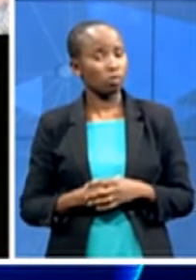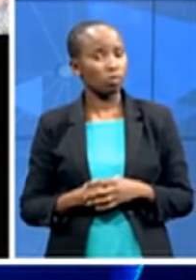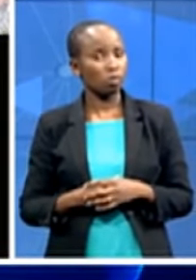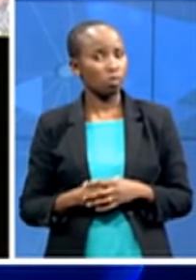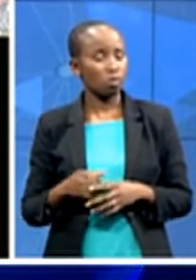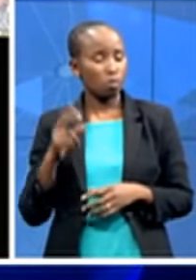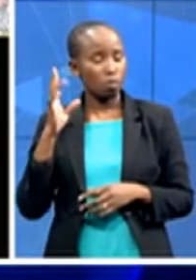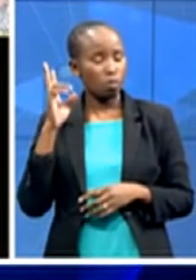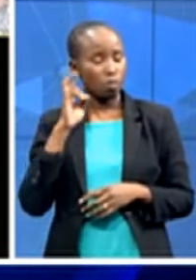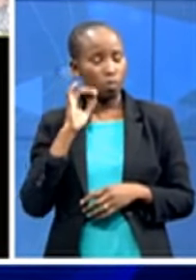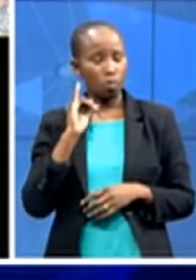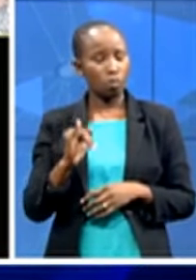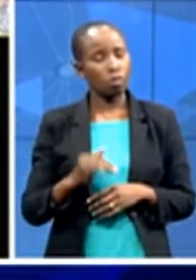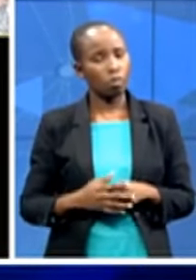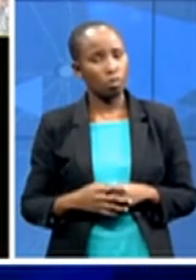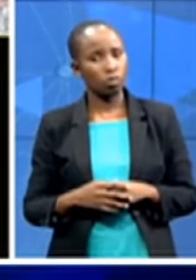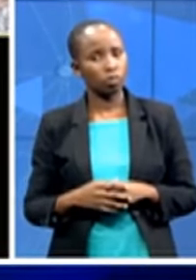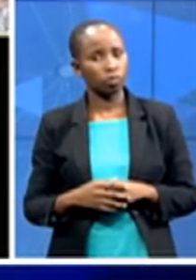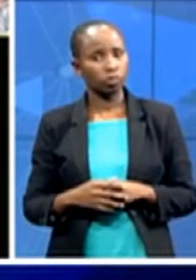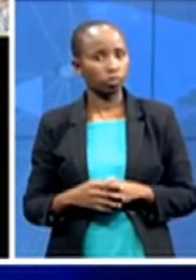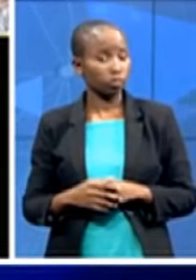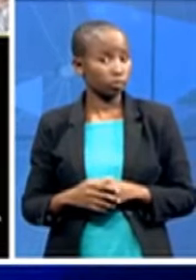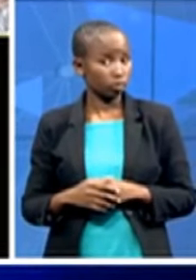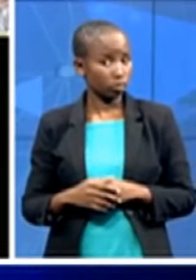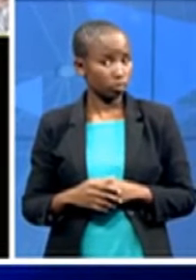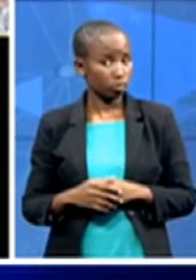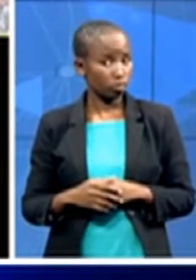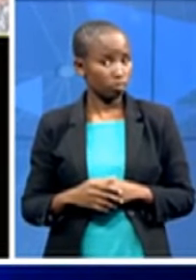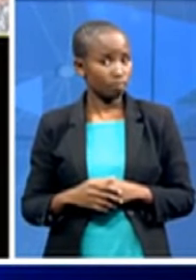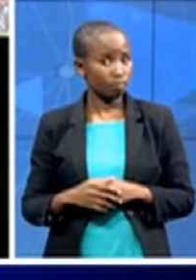this and but also in my all right i'm getting an echo there